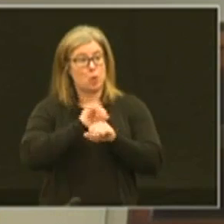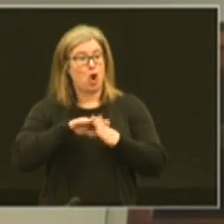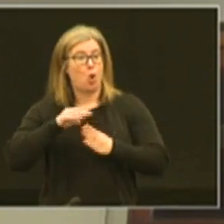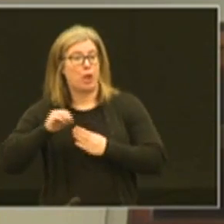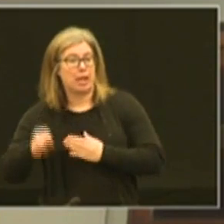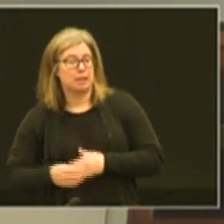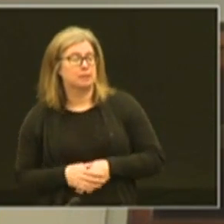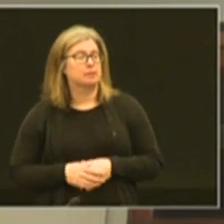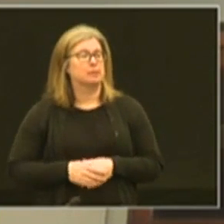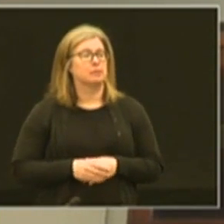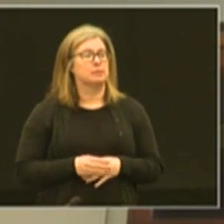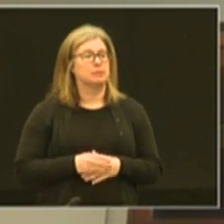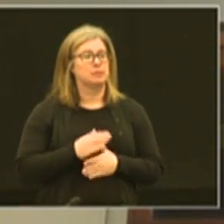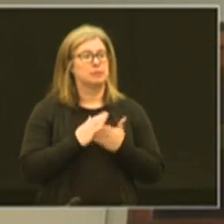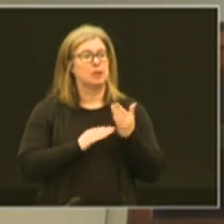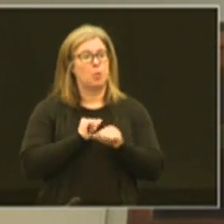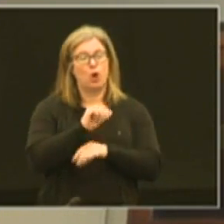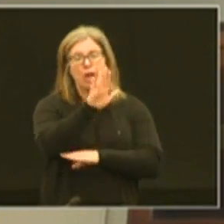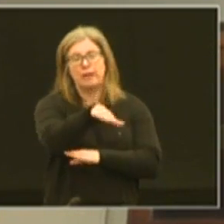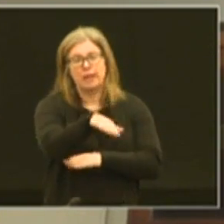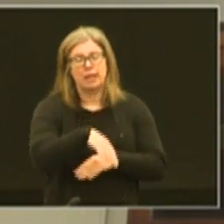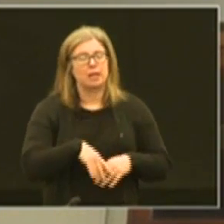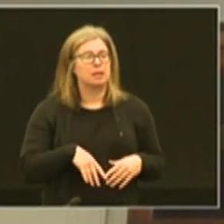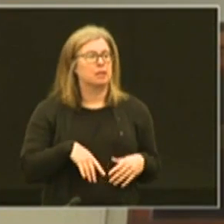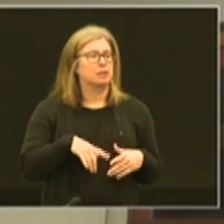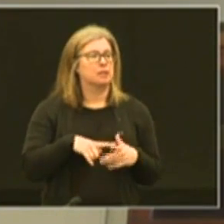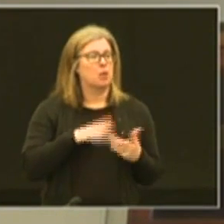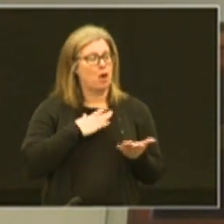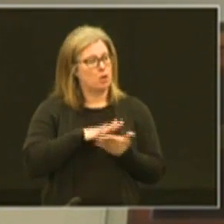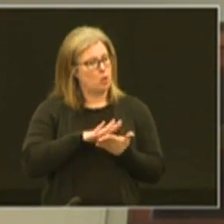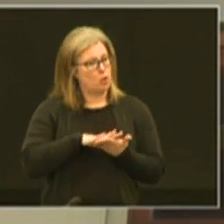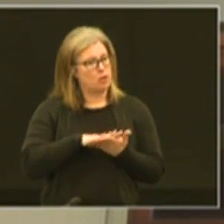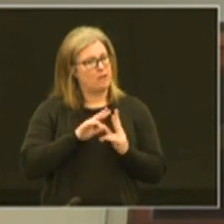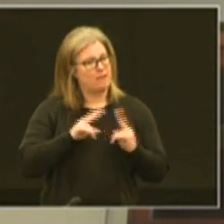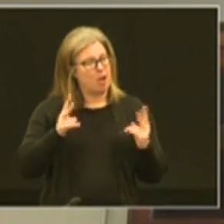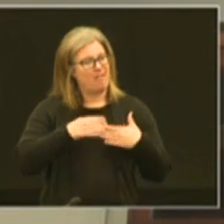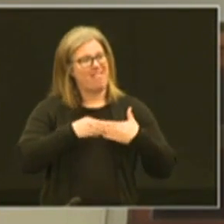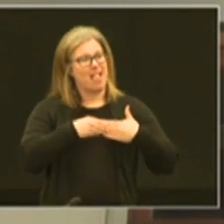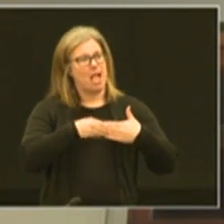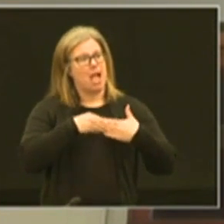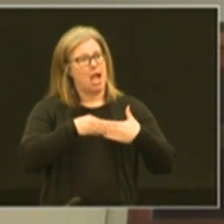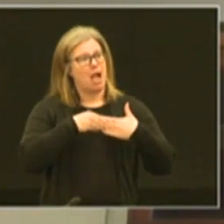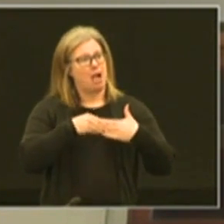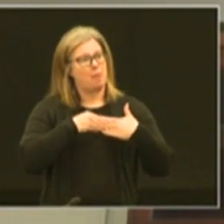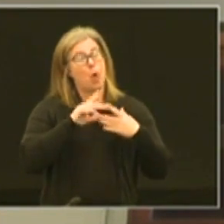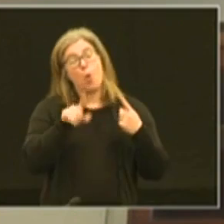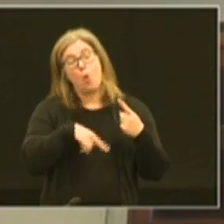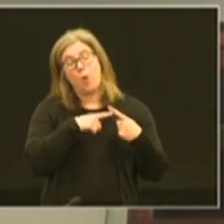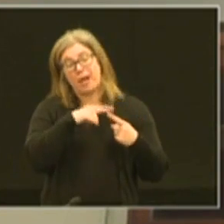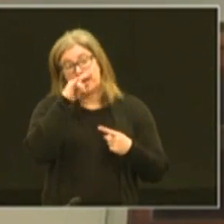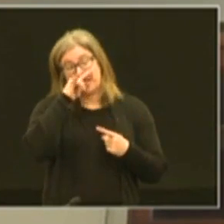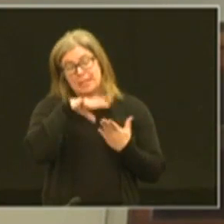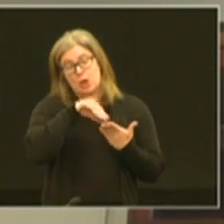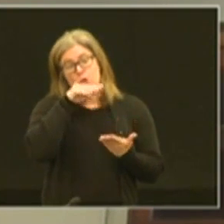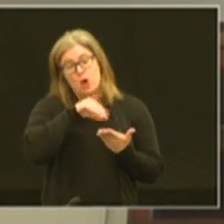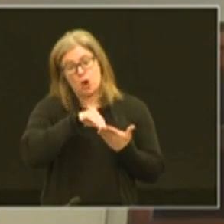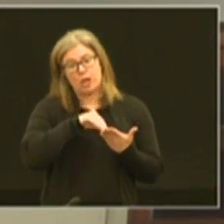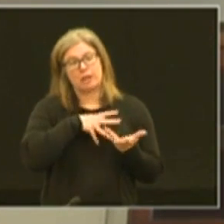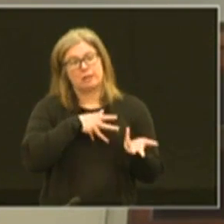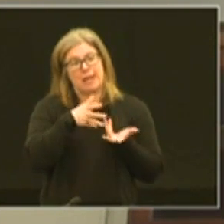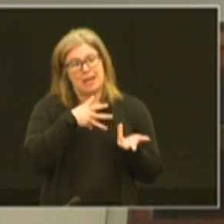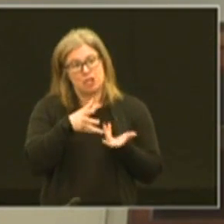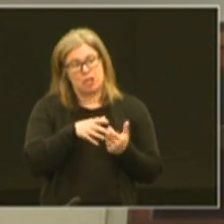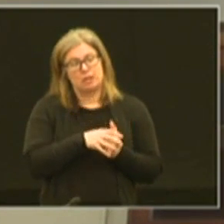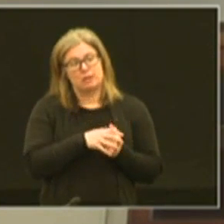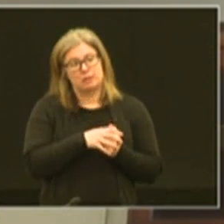weekends they might some might work in the evening and so our schools being very flexible in when kids are learning and engaging